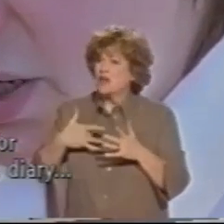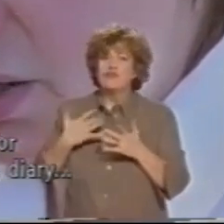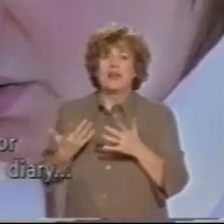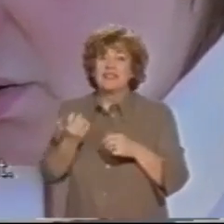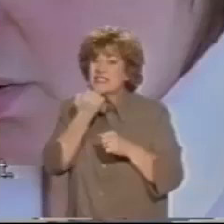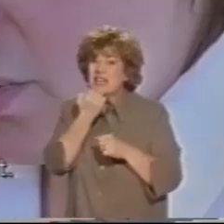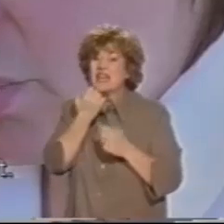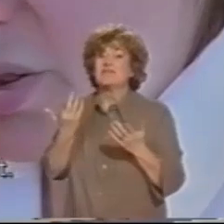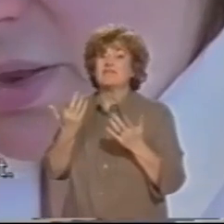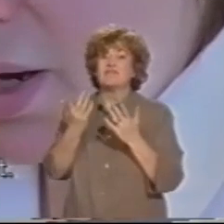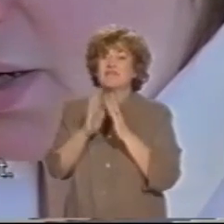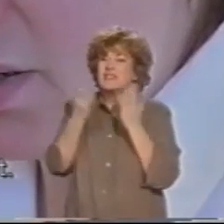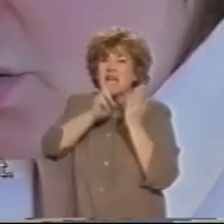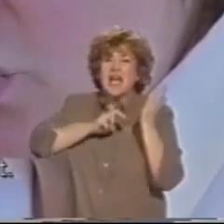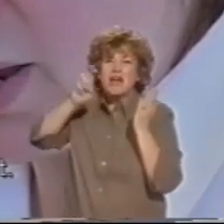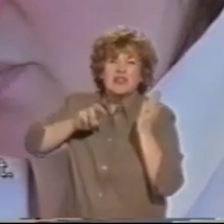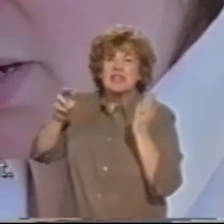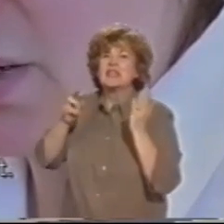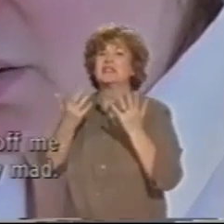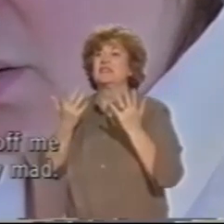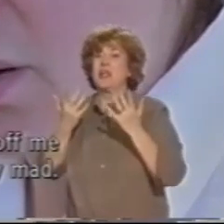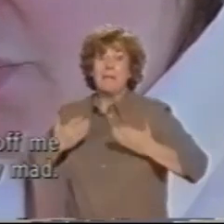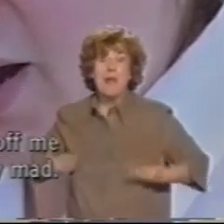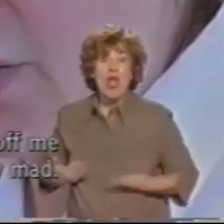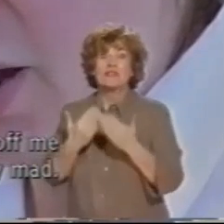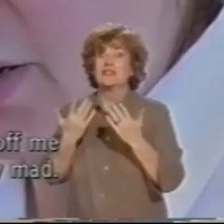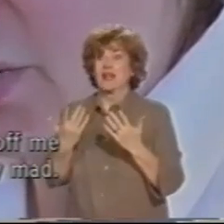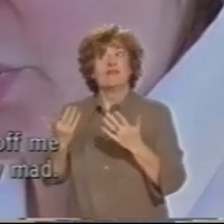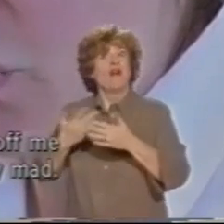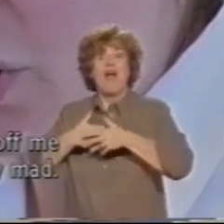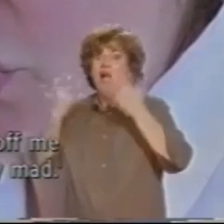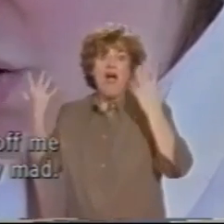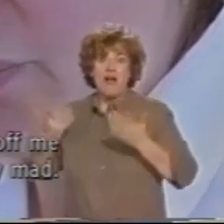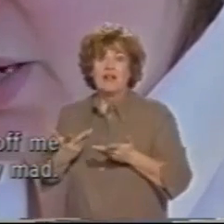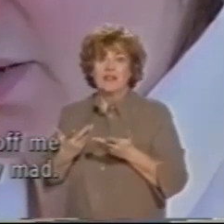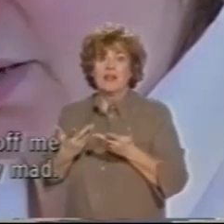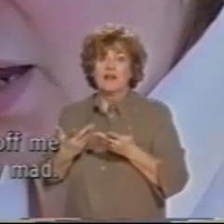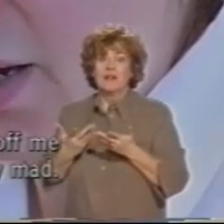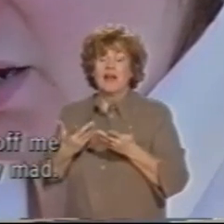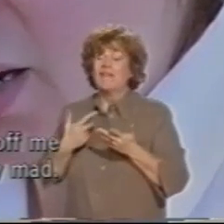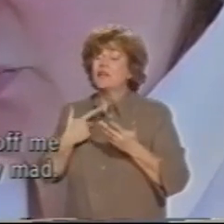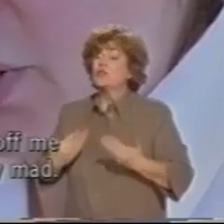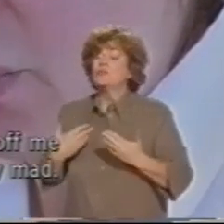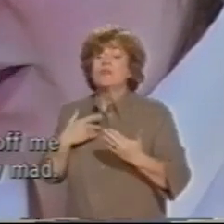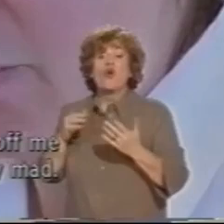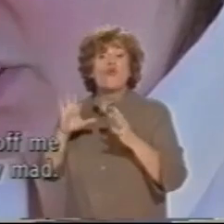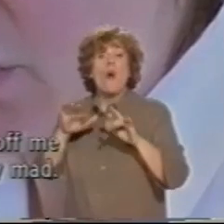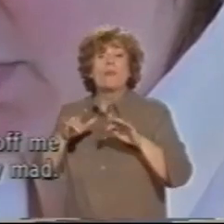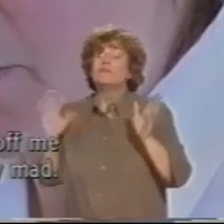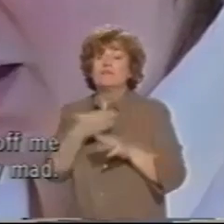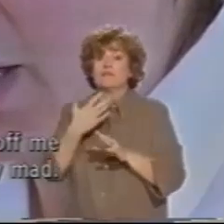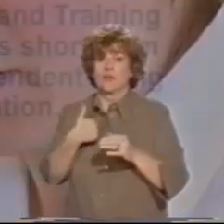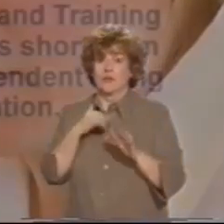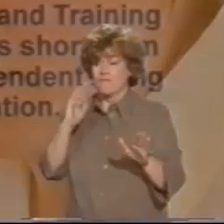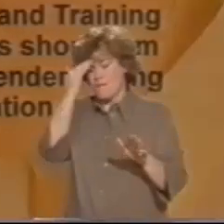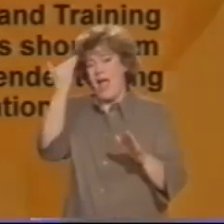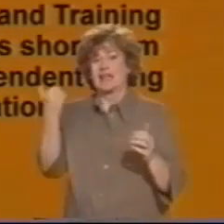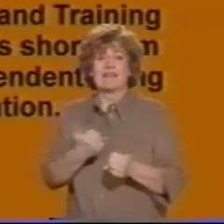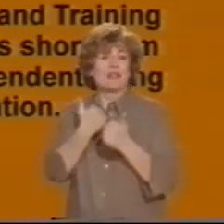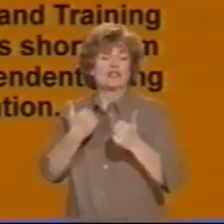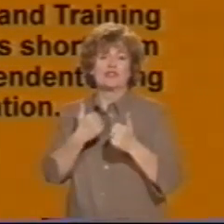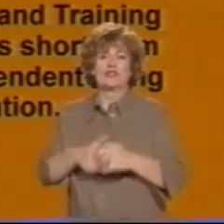diary, birthdays, you name it. If I had a computer took off me today, I would go absolutely mad.